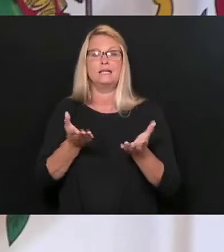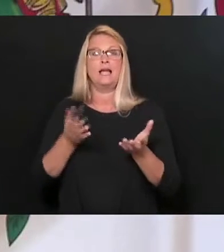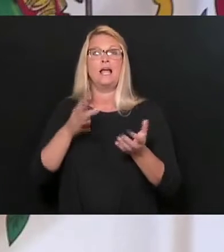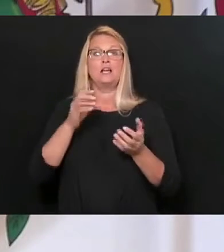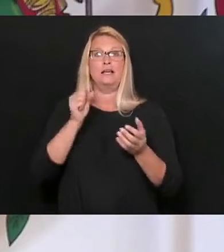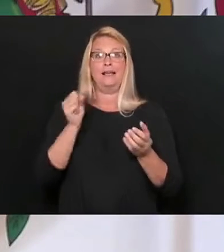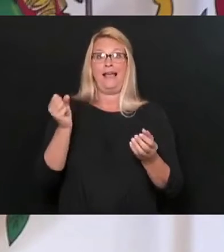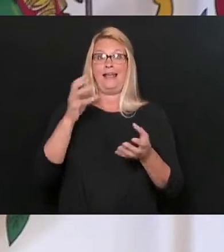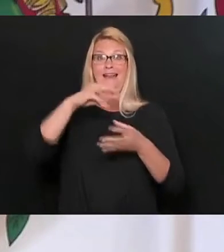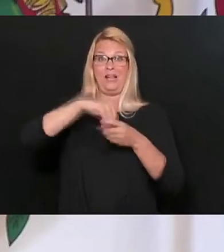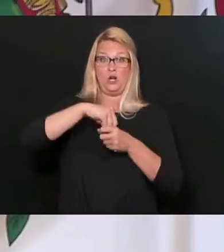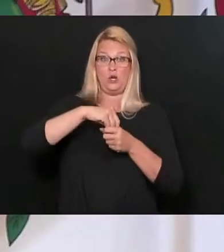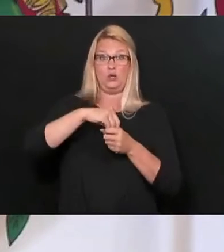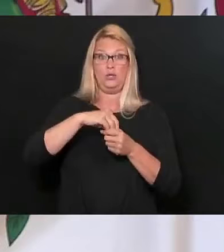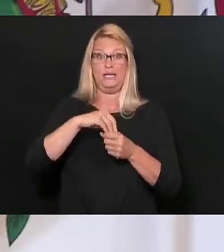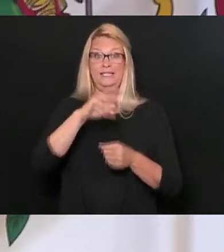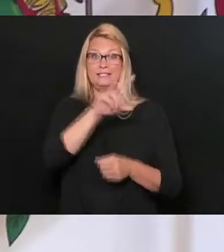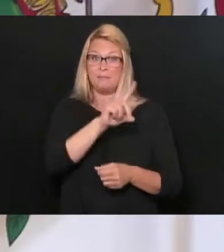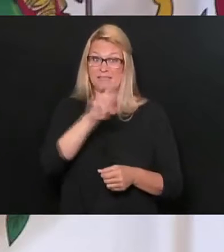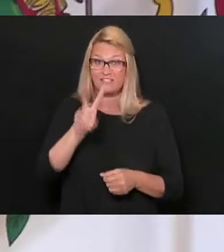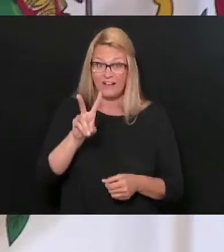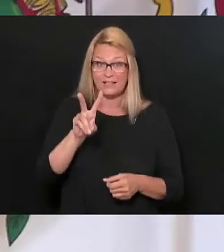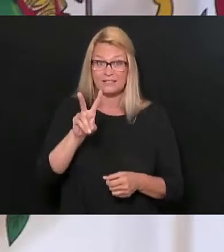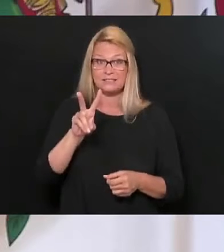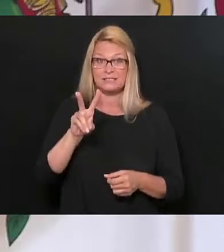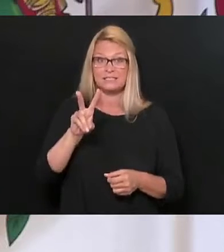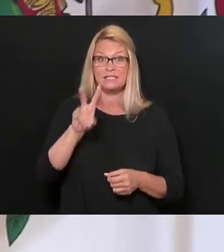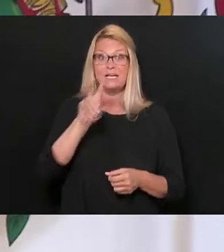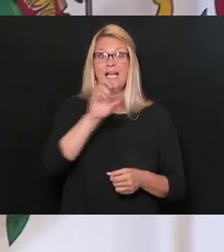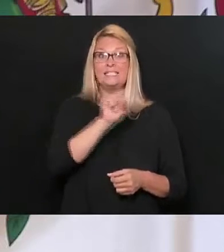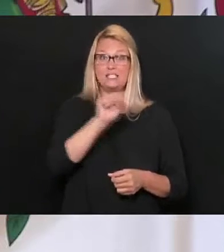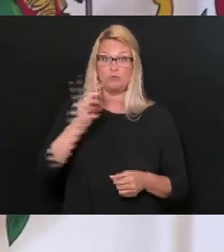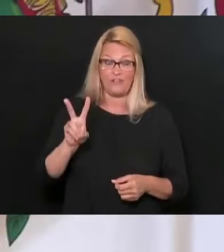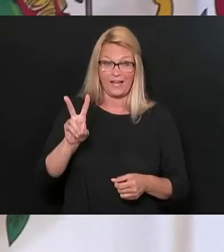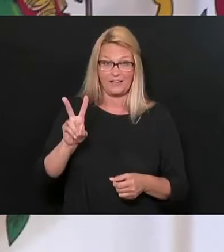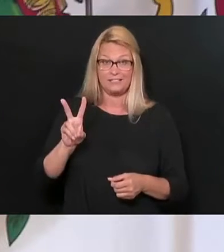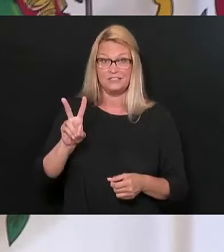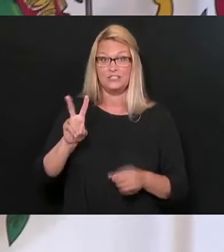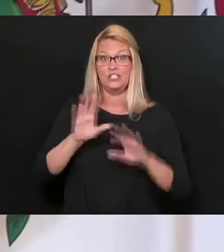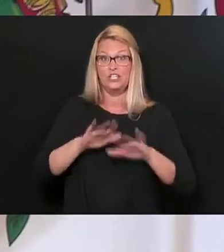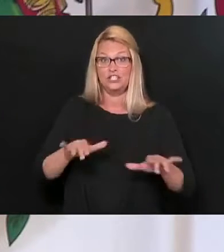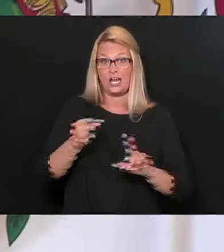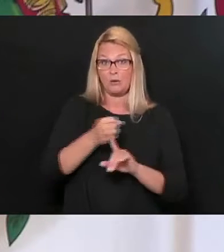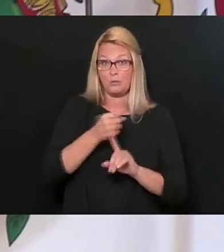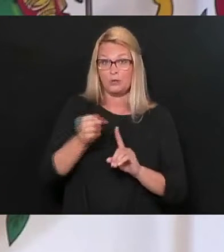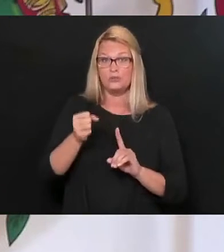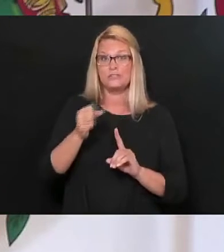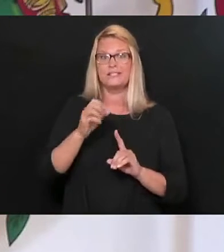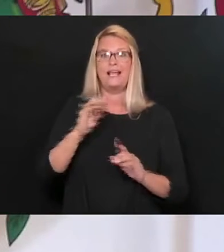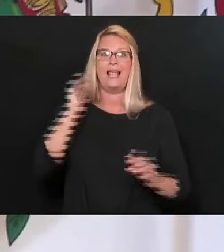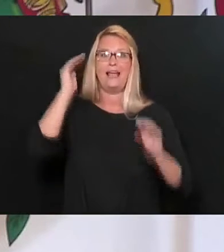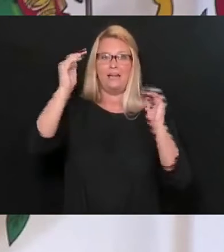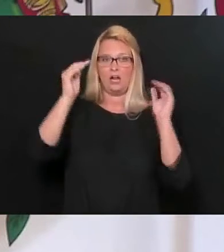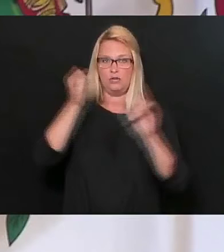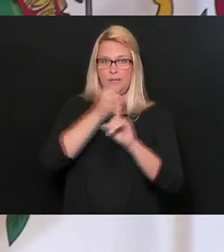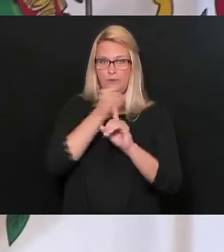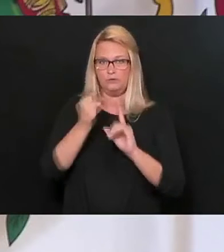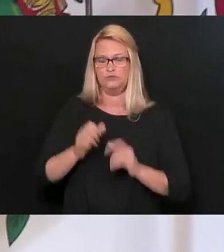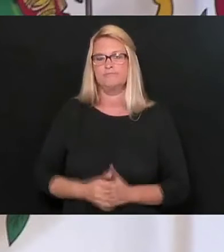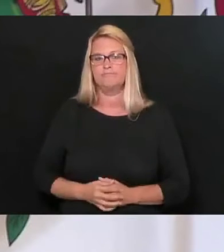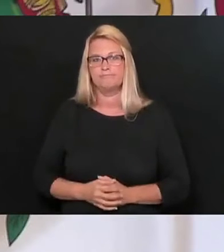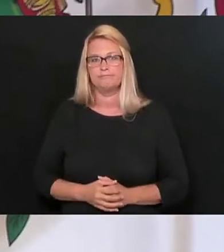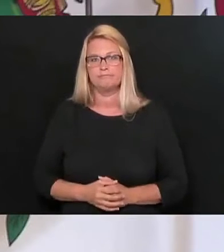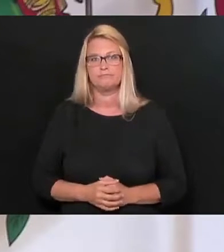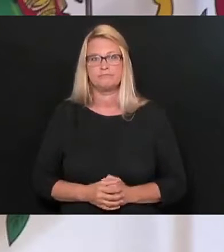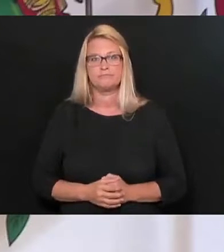including domestic violence, sexual violence, child abuse, and elderly abuse. And I want to